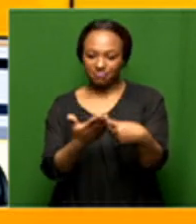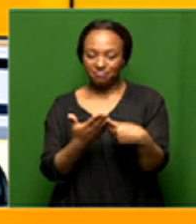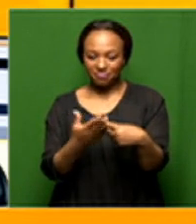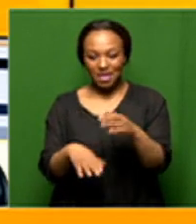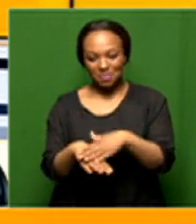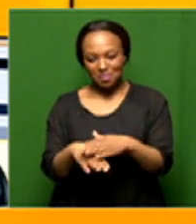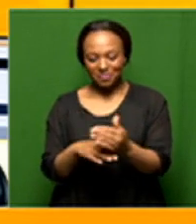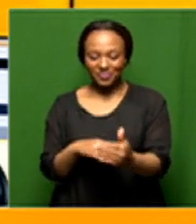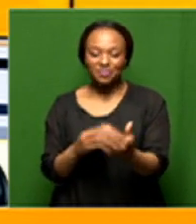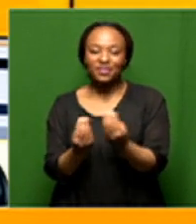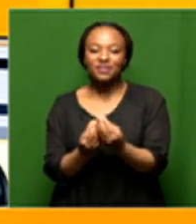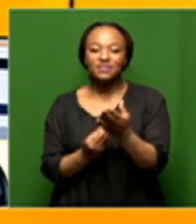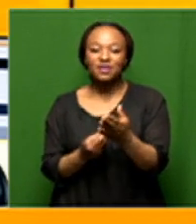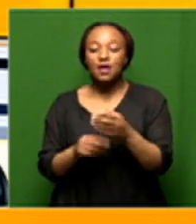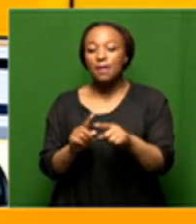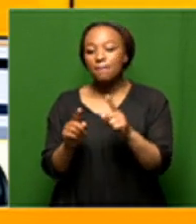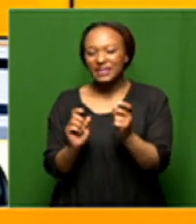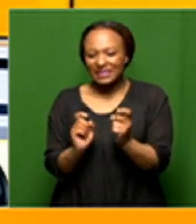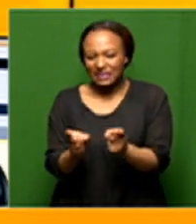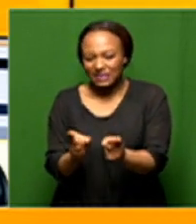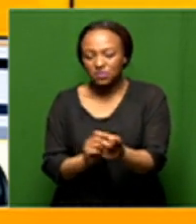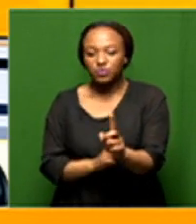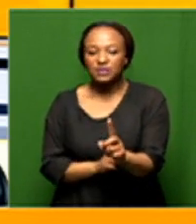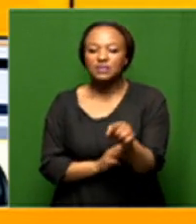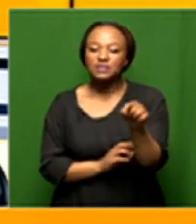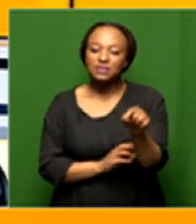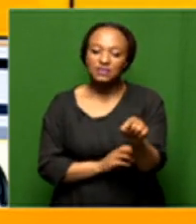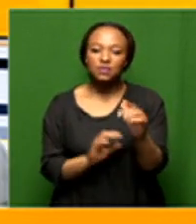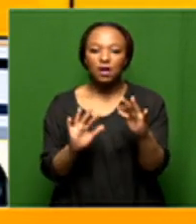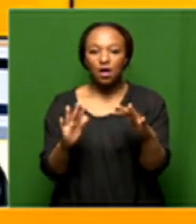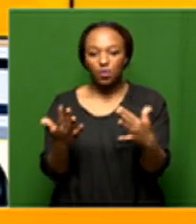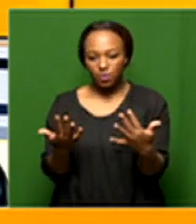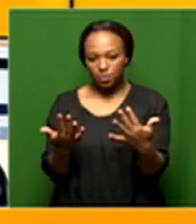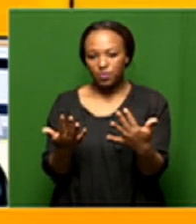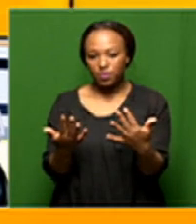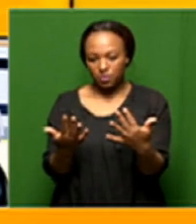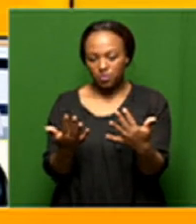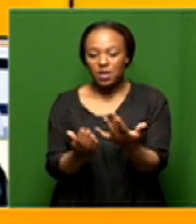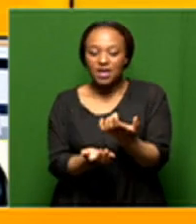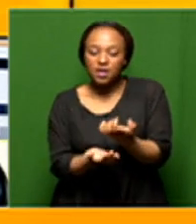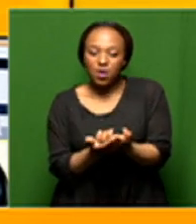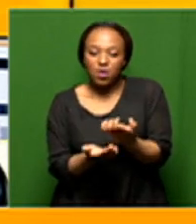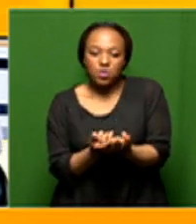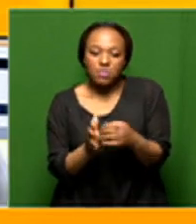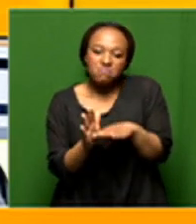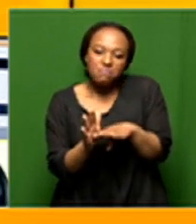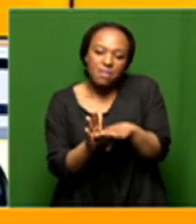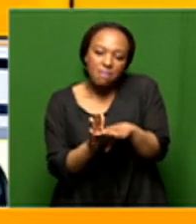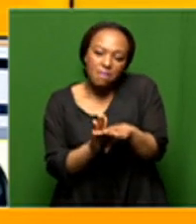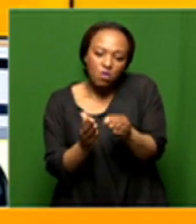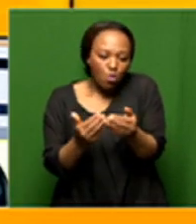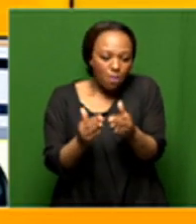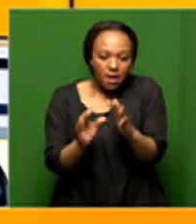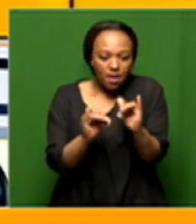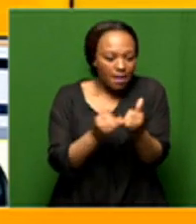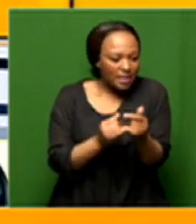had around these things but I think most urgent has to be how do we get the economy back on track um